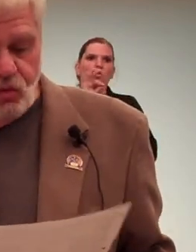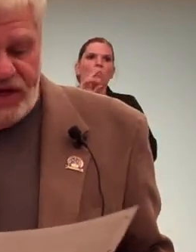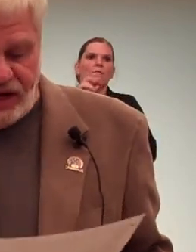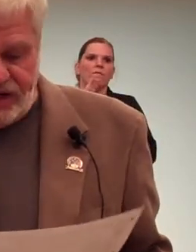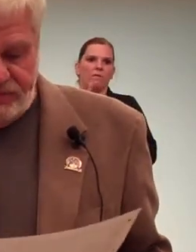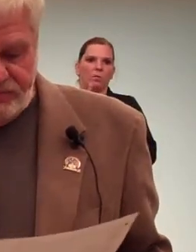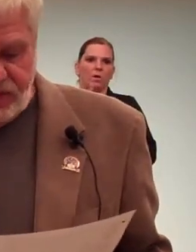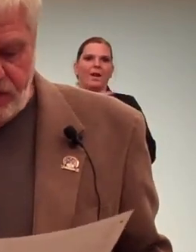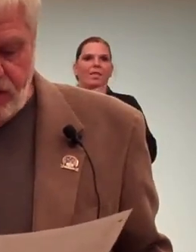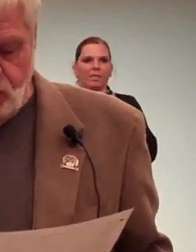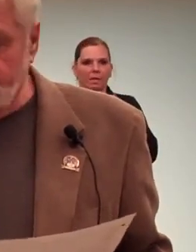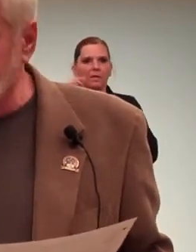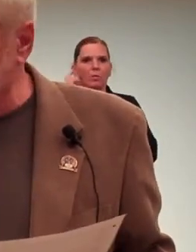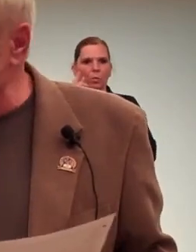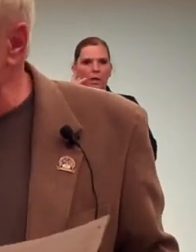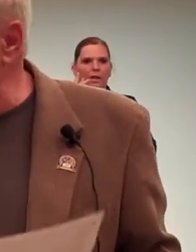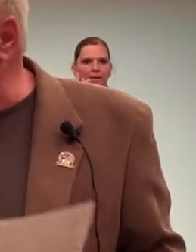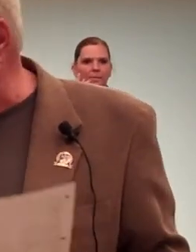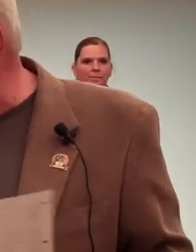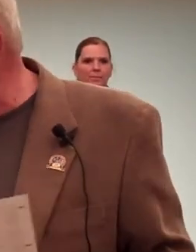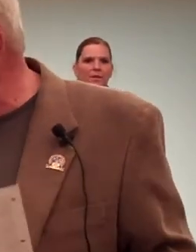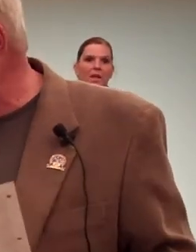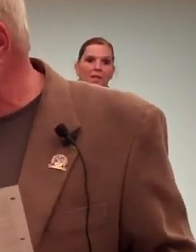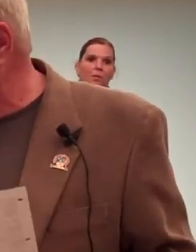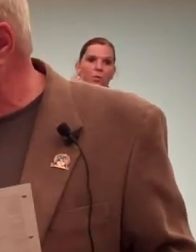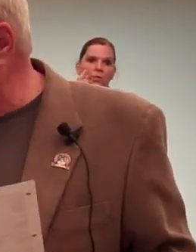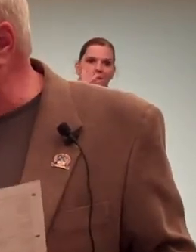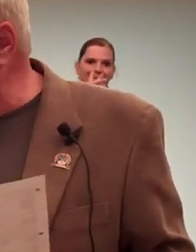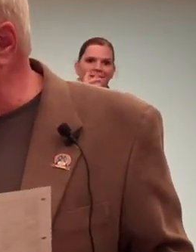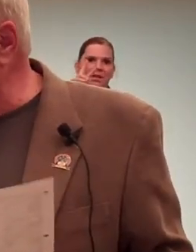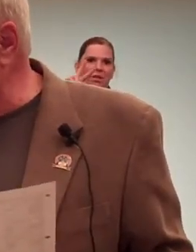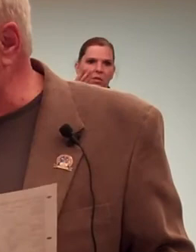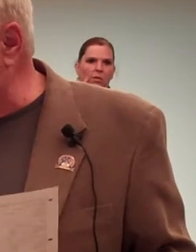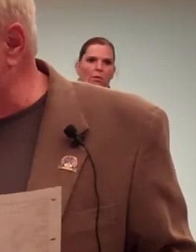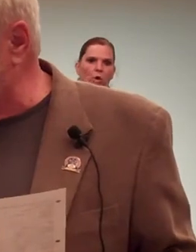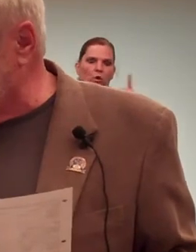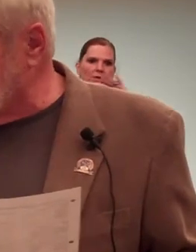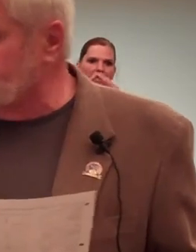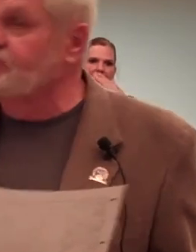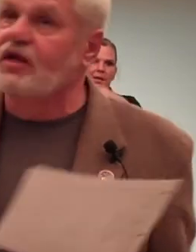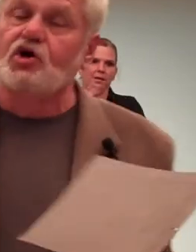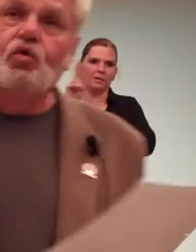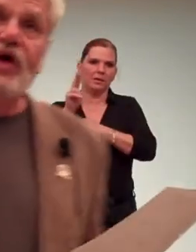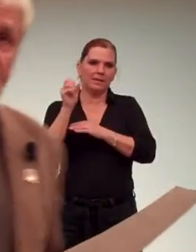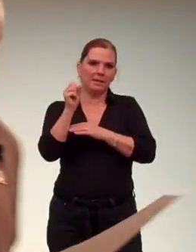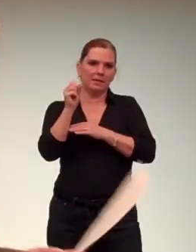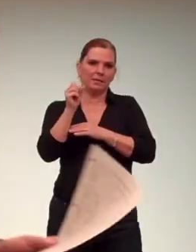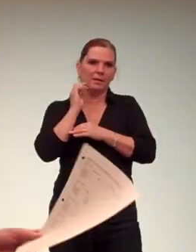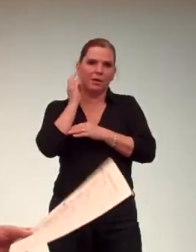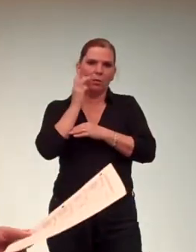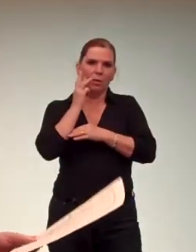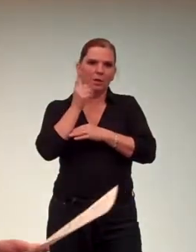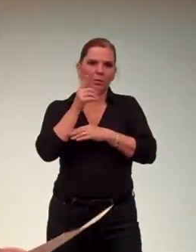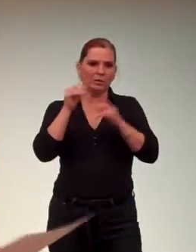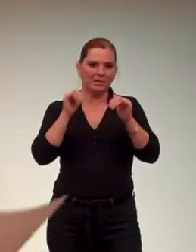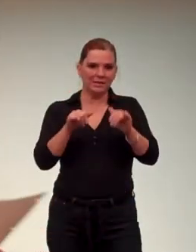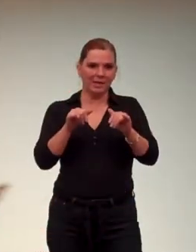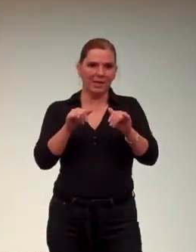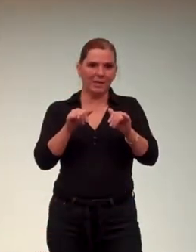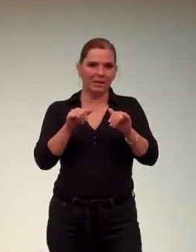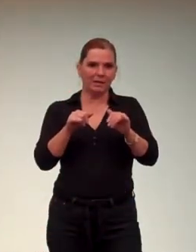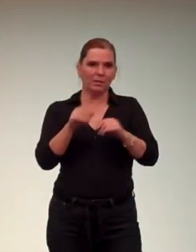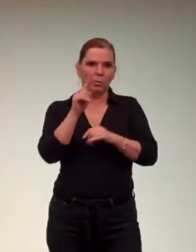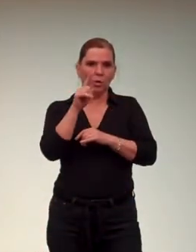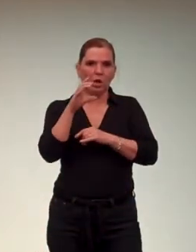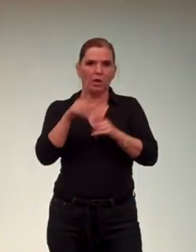Wheeling. We're 63rd largest city in the United States. Wheeling will remain one of the